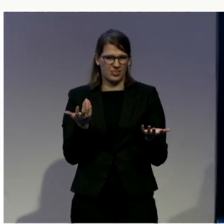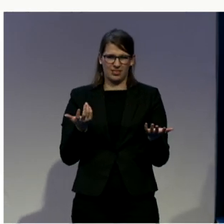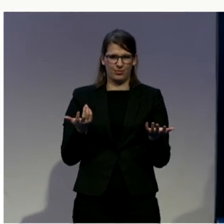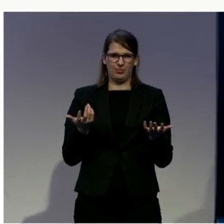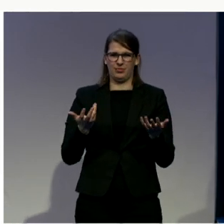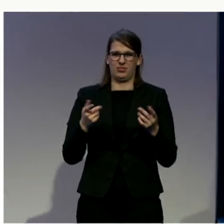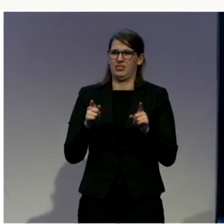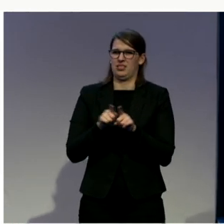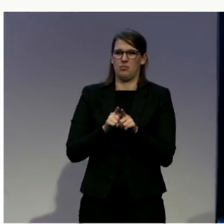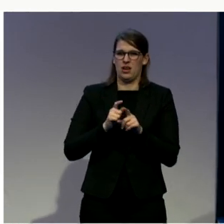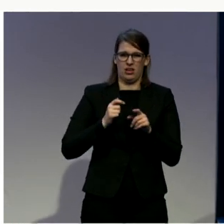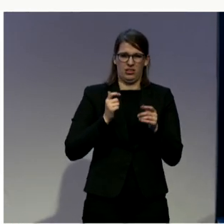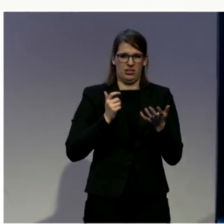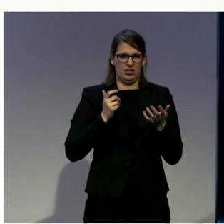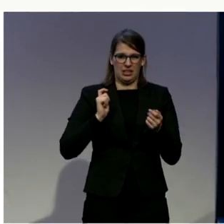protection.